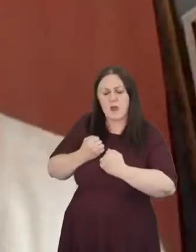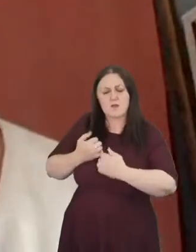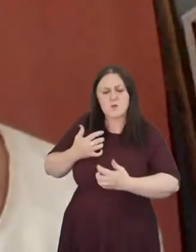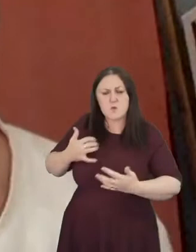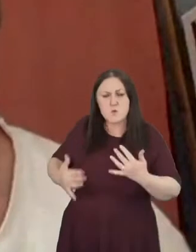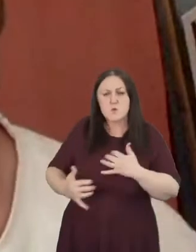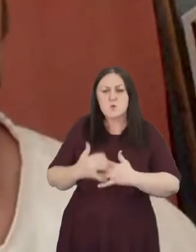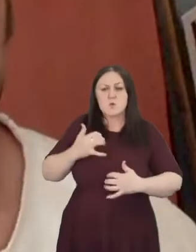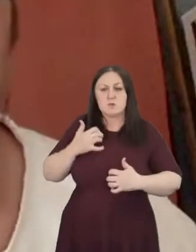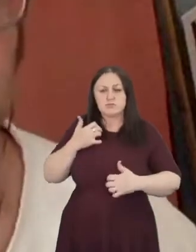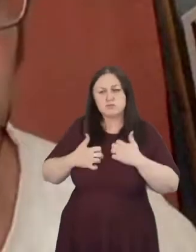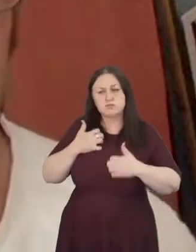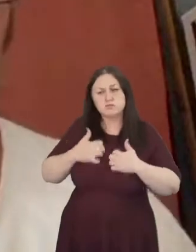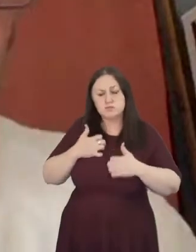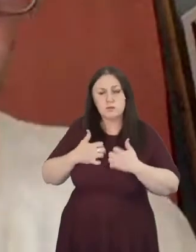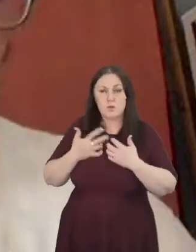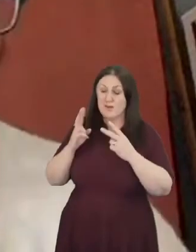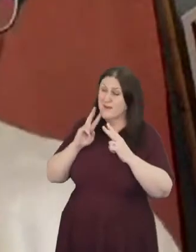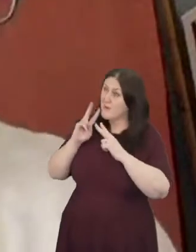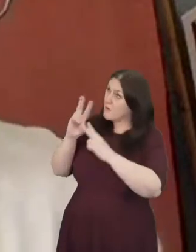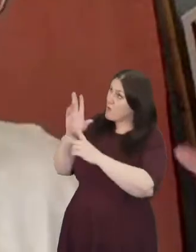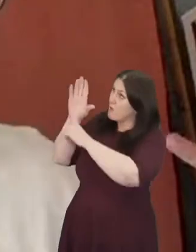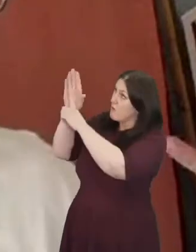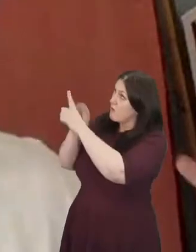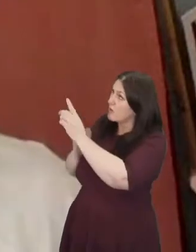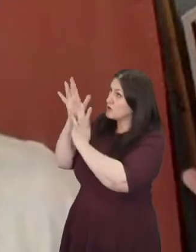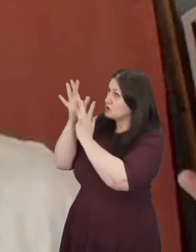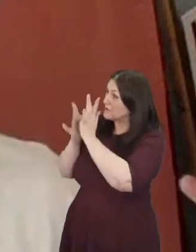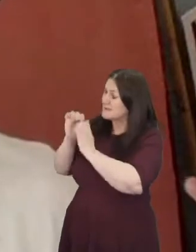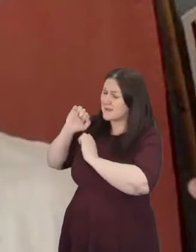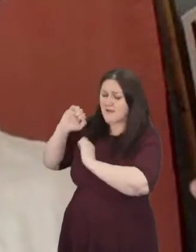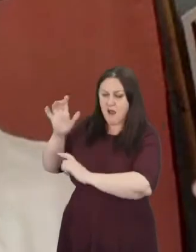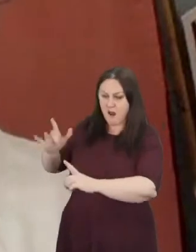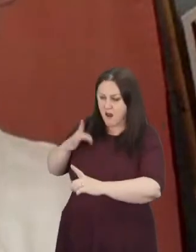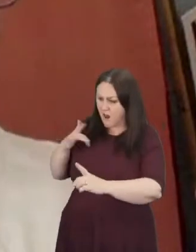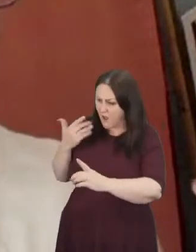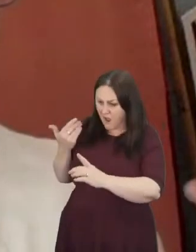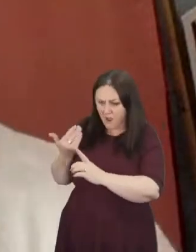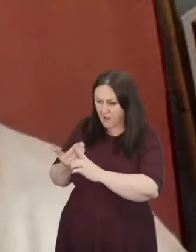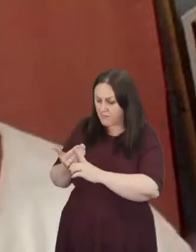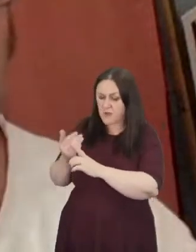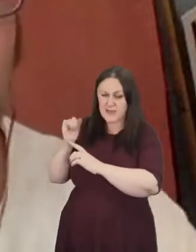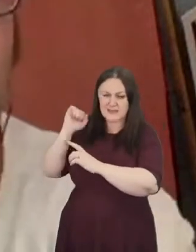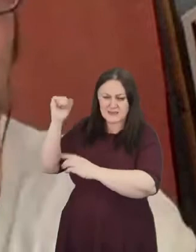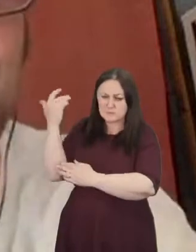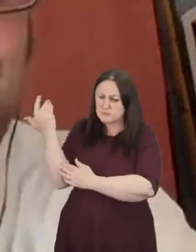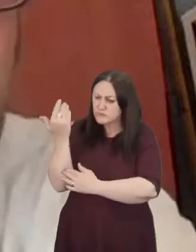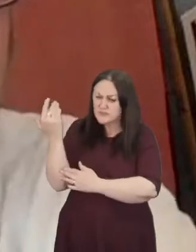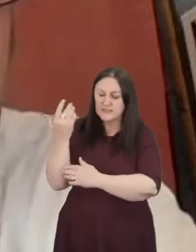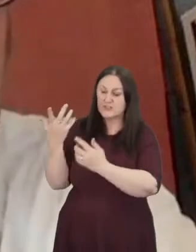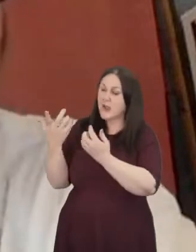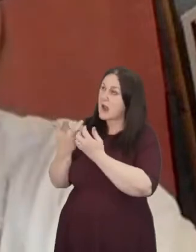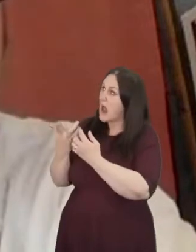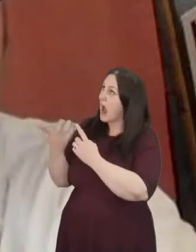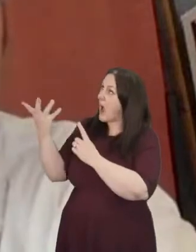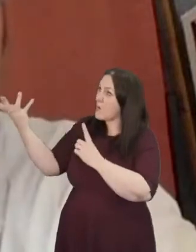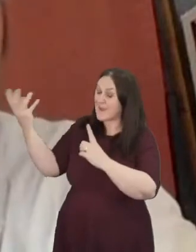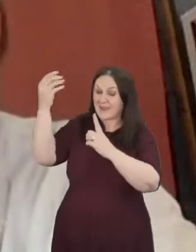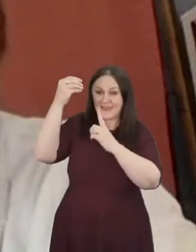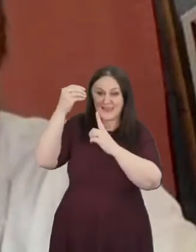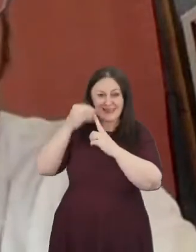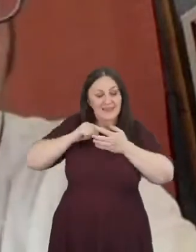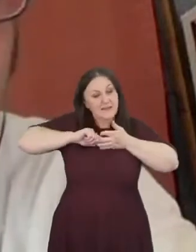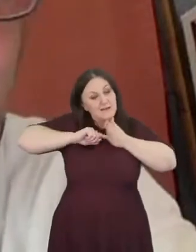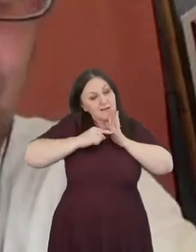at what jesus lived and preached and um embodied for us and that that gives me